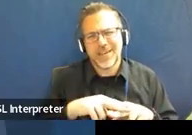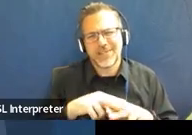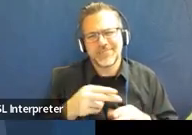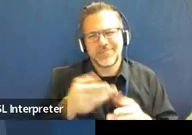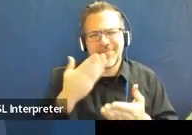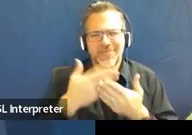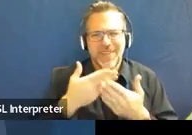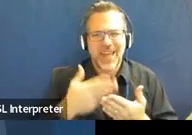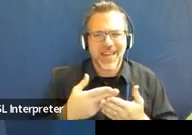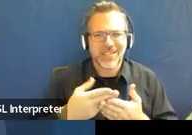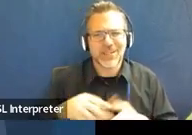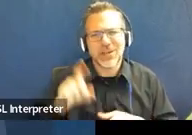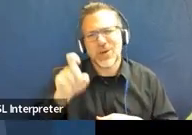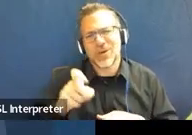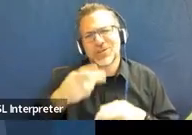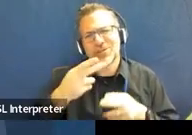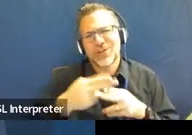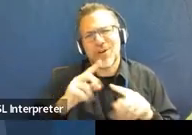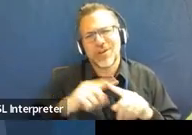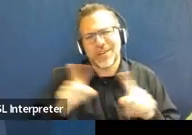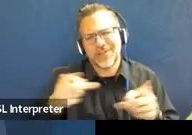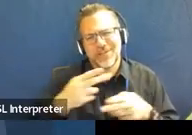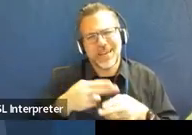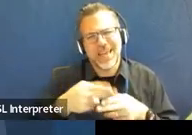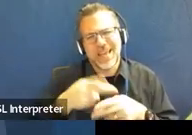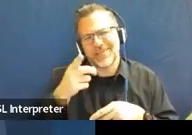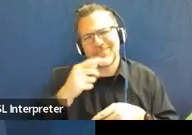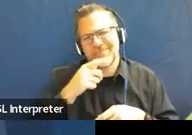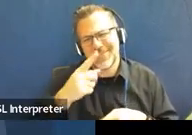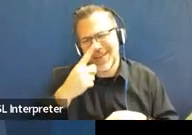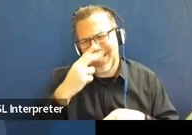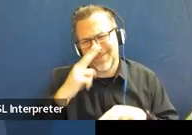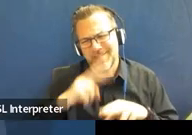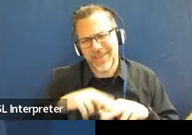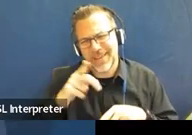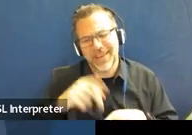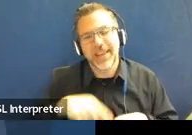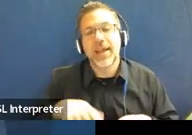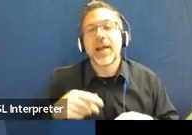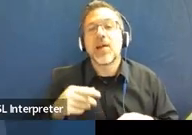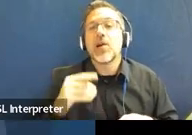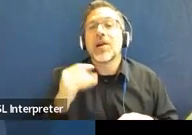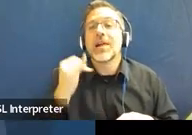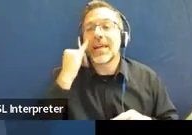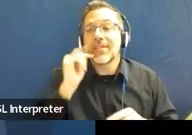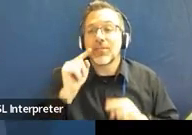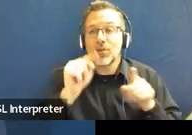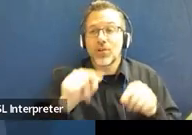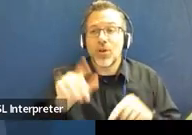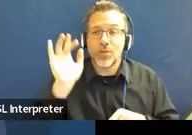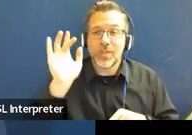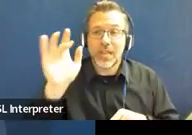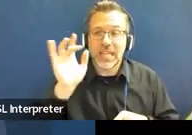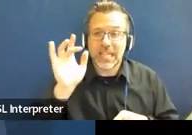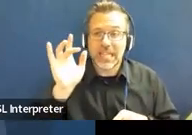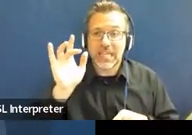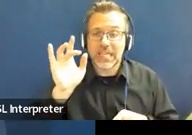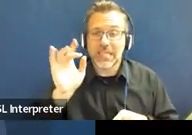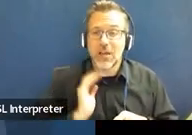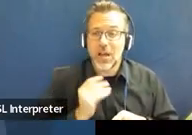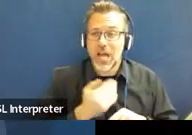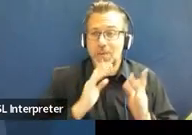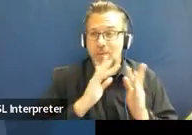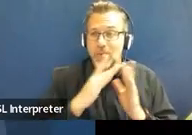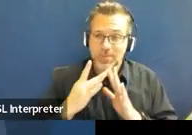don't know that anybody finds these fun necessarily other than us. But if you go to this link on our website, we have